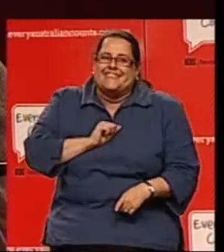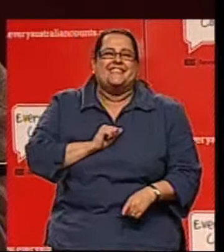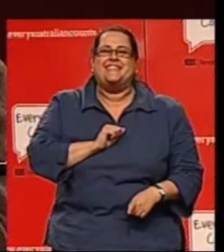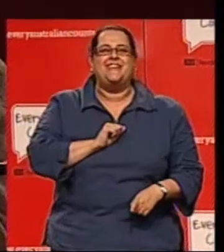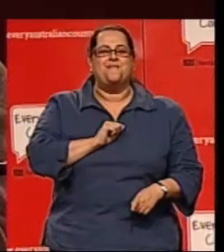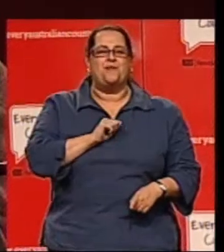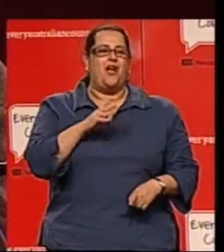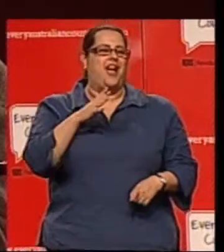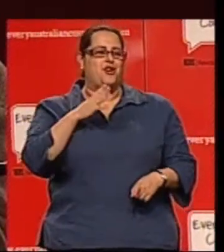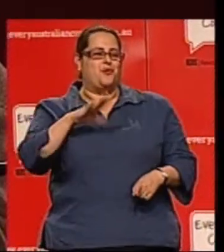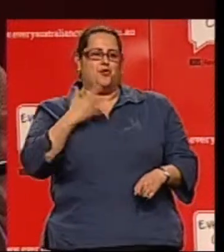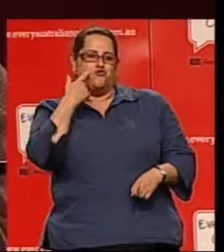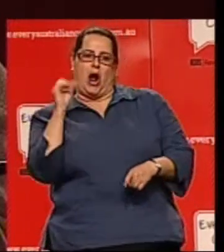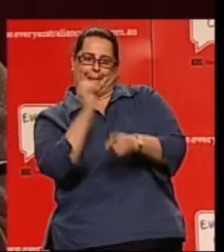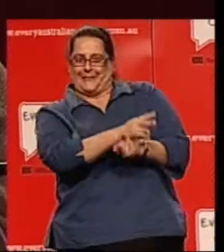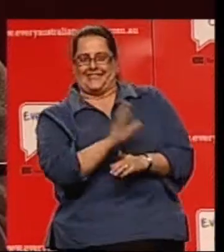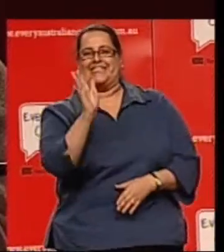to try out Doogie Doogie.